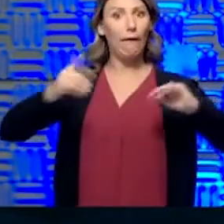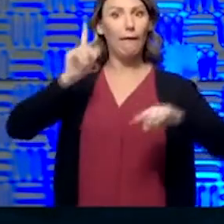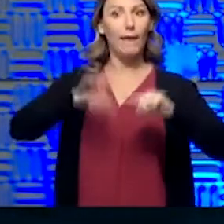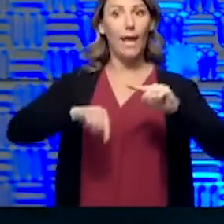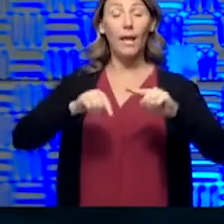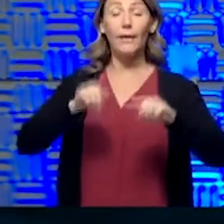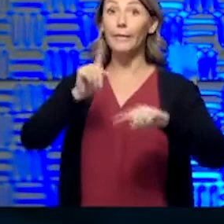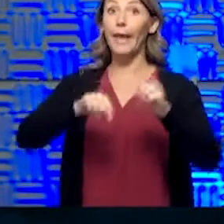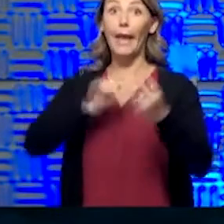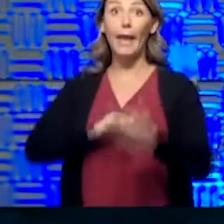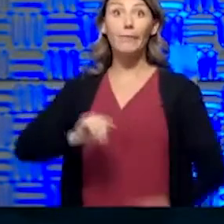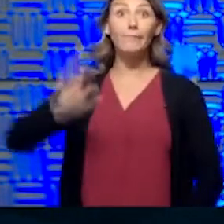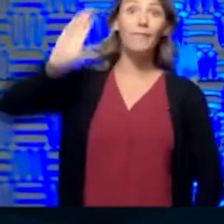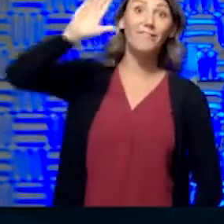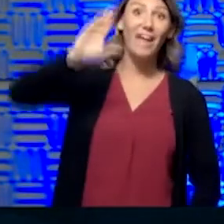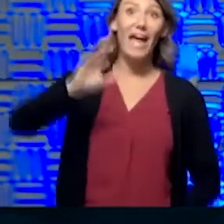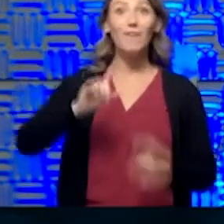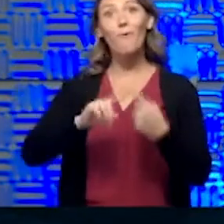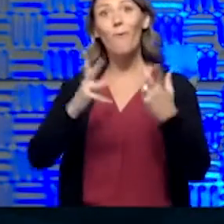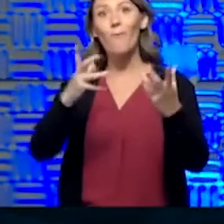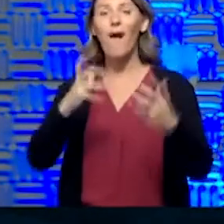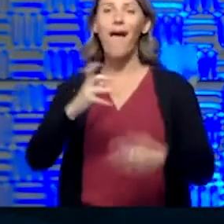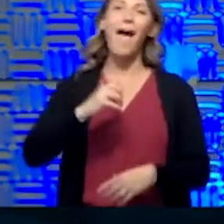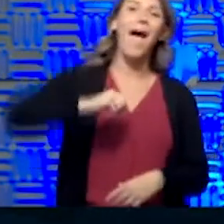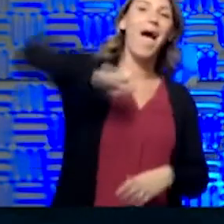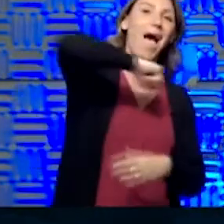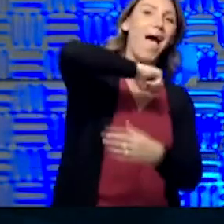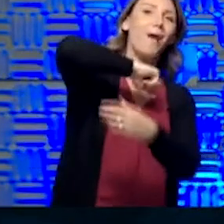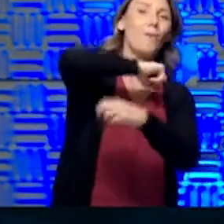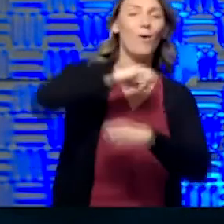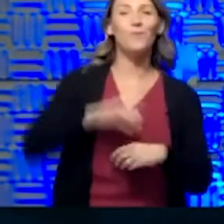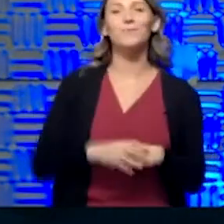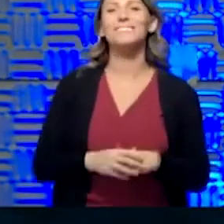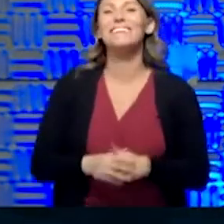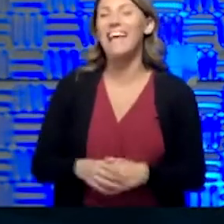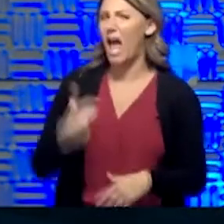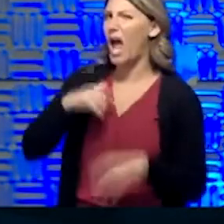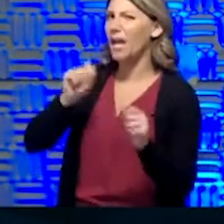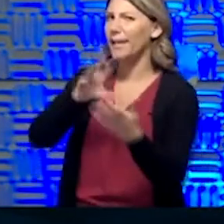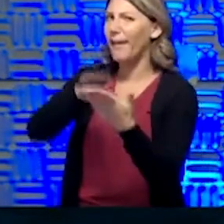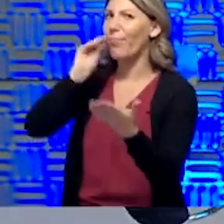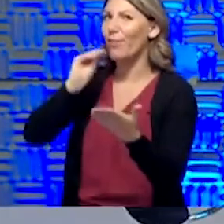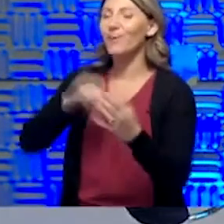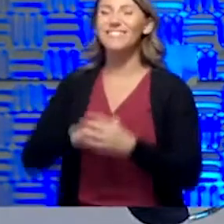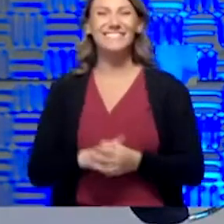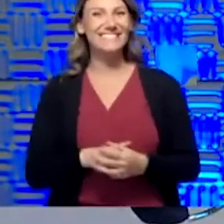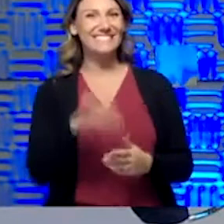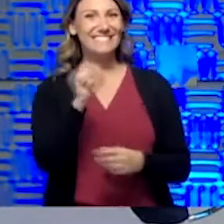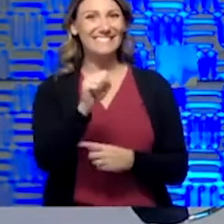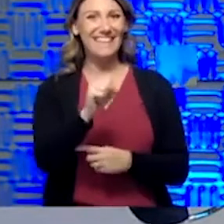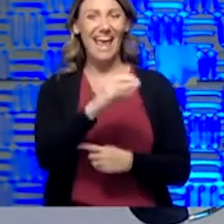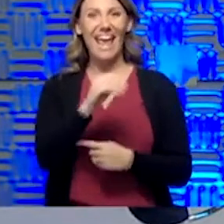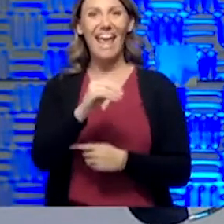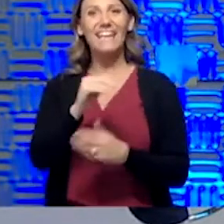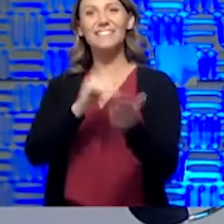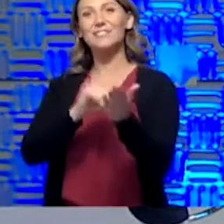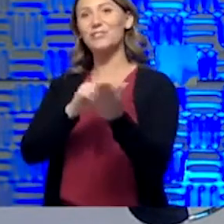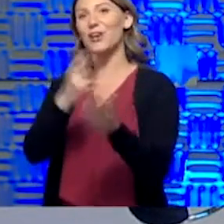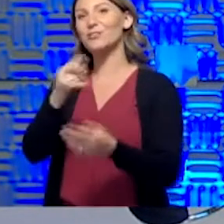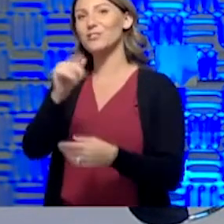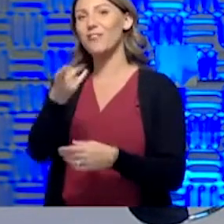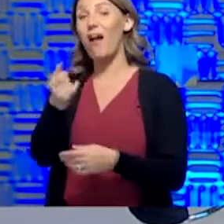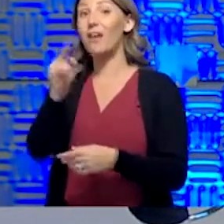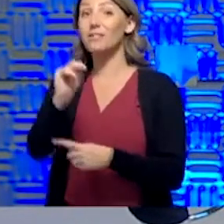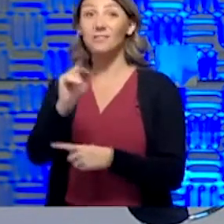high five. You'll give a high elbow. All right. I can learn. Yeah. Yeah. And Dr. Hawkinson just mentioned no more kissing